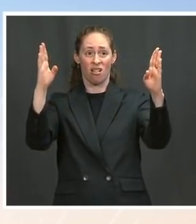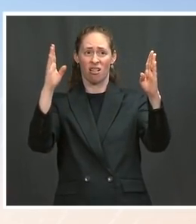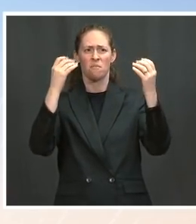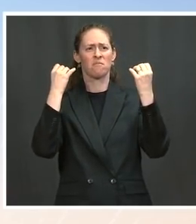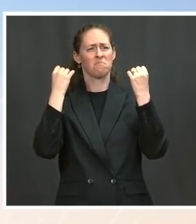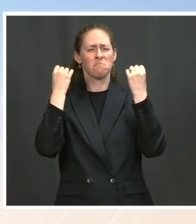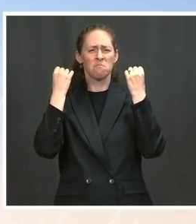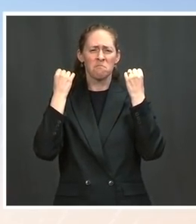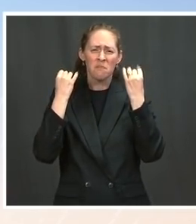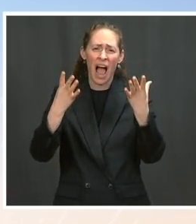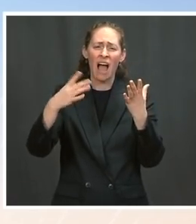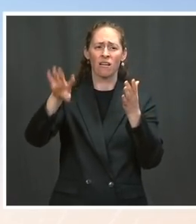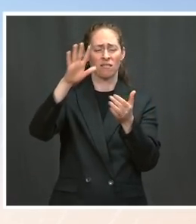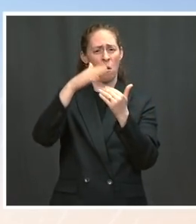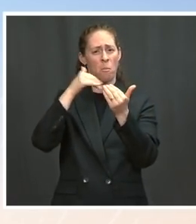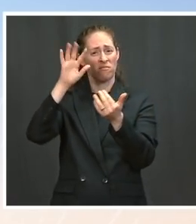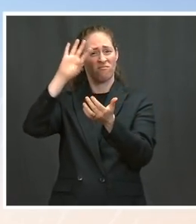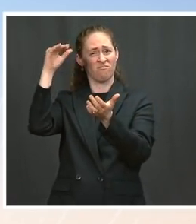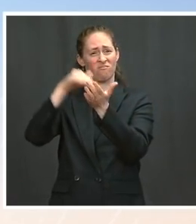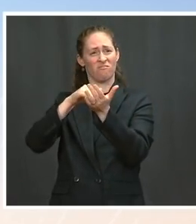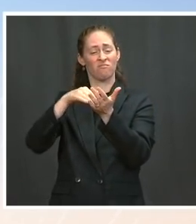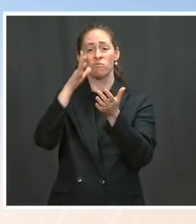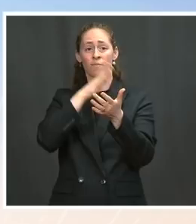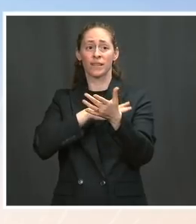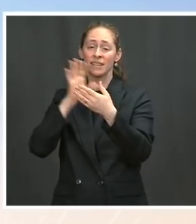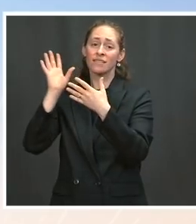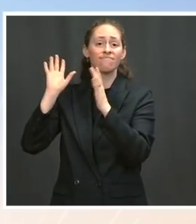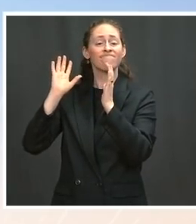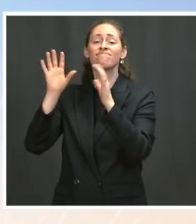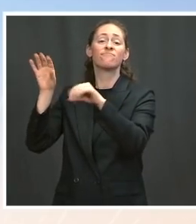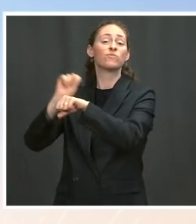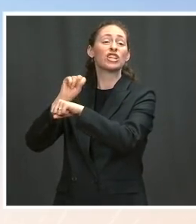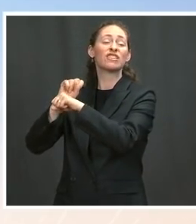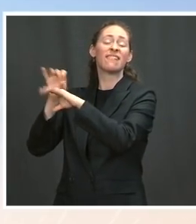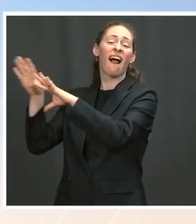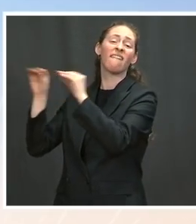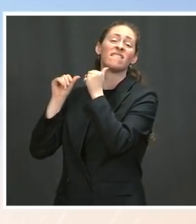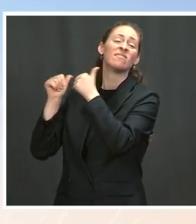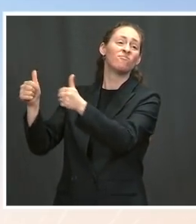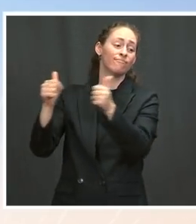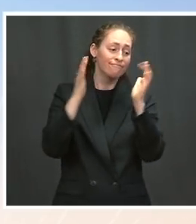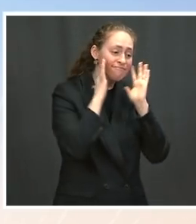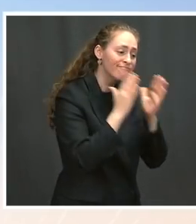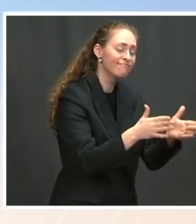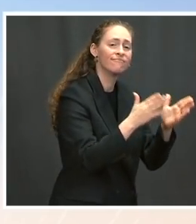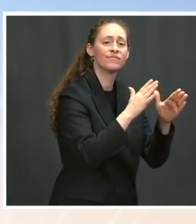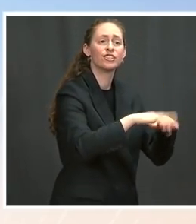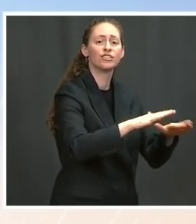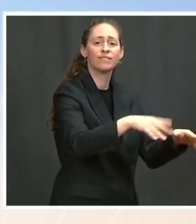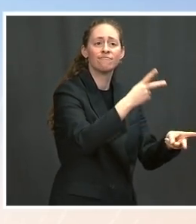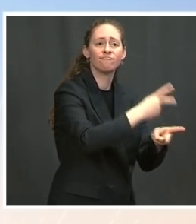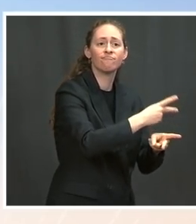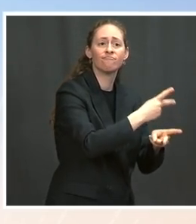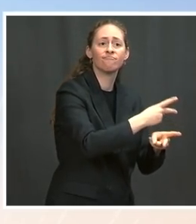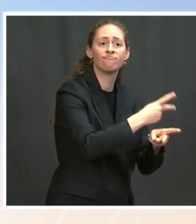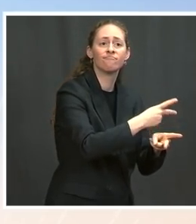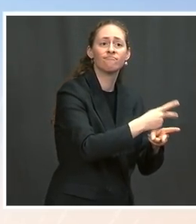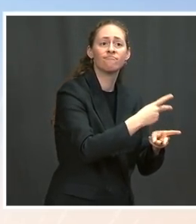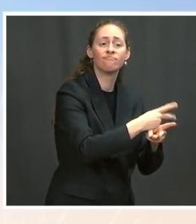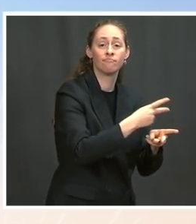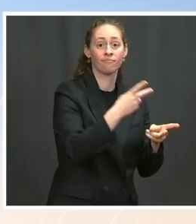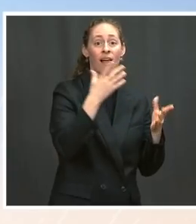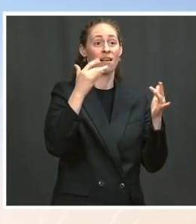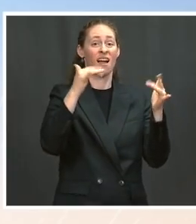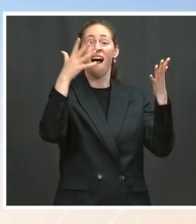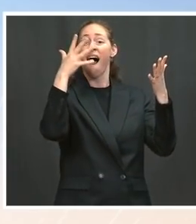an unexpected caregiving burden. Nearly 2 million have not yet returned. The challenge